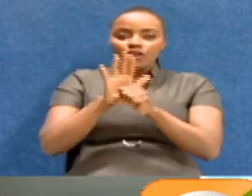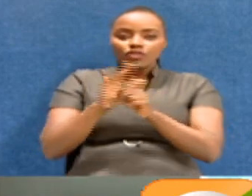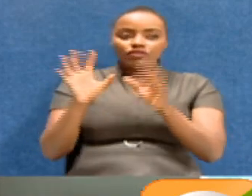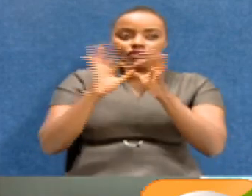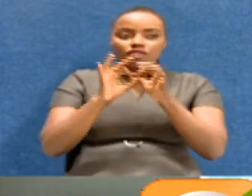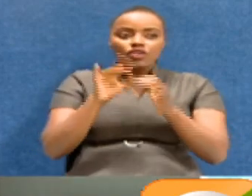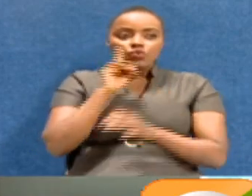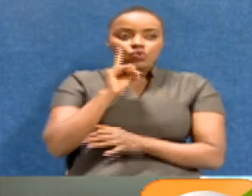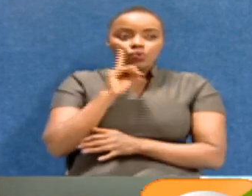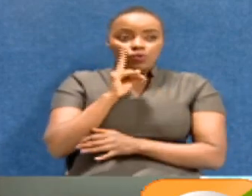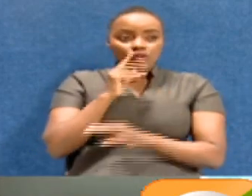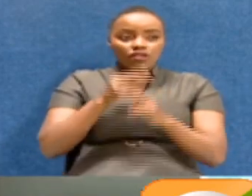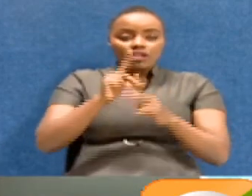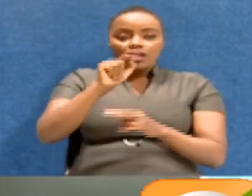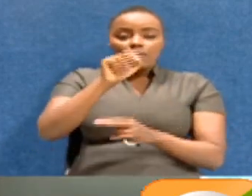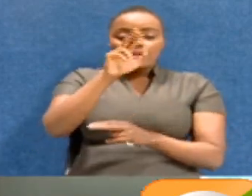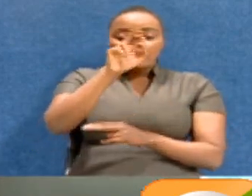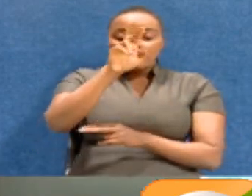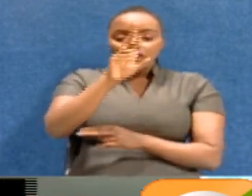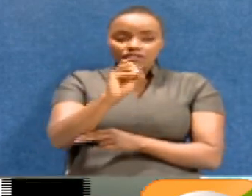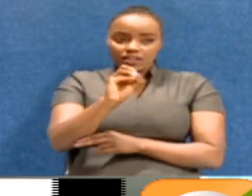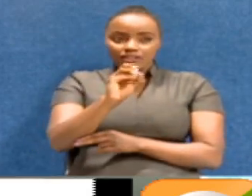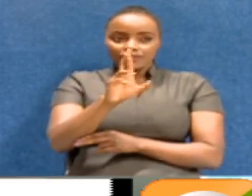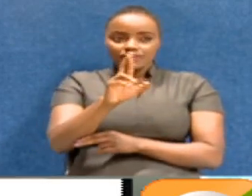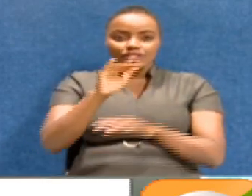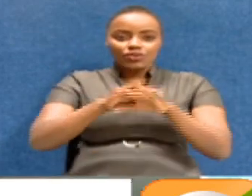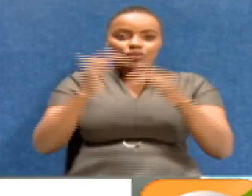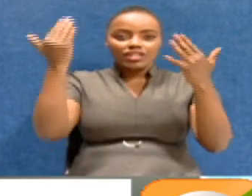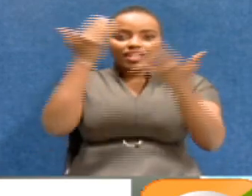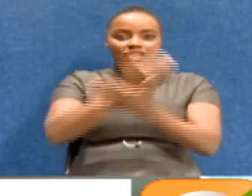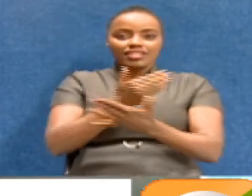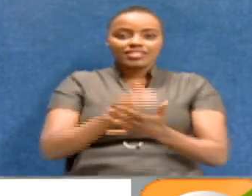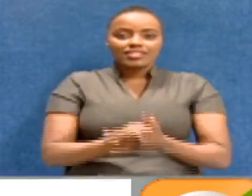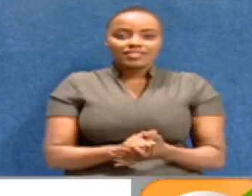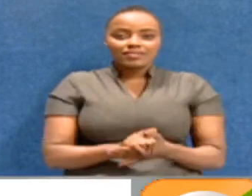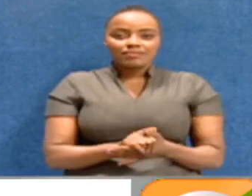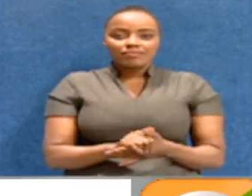do this again tomorrow. My name is Trevon B. Always a pleasure having you with us. Good night for now.